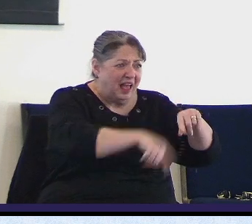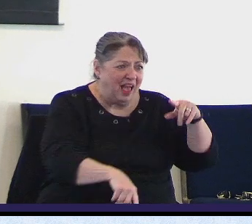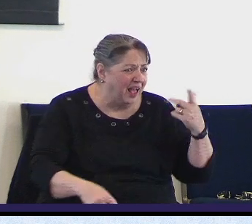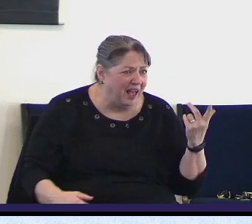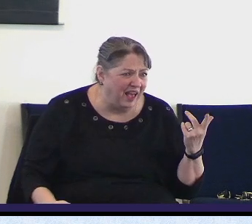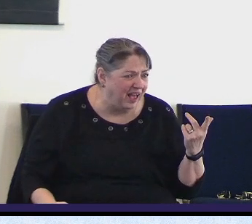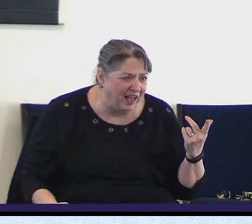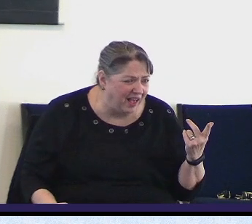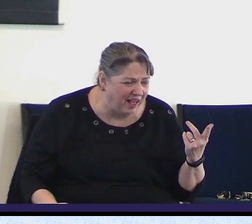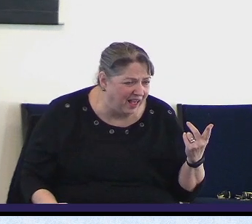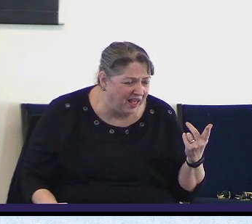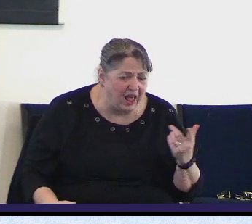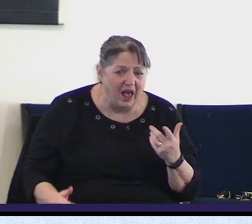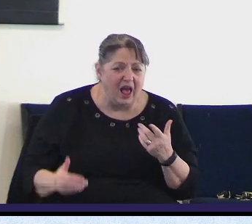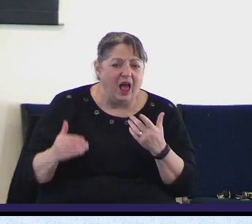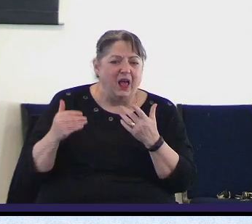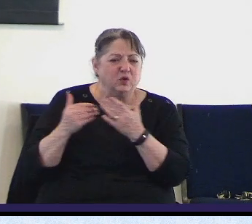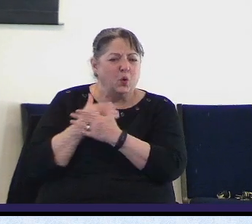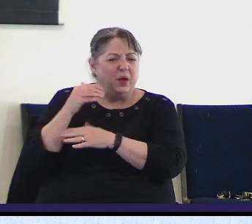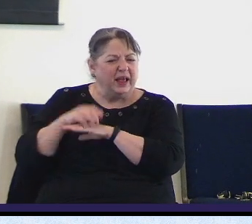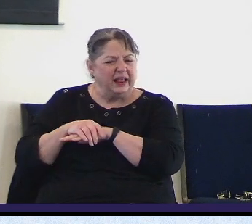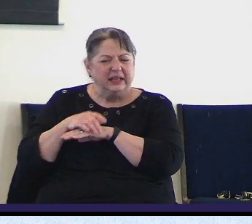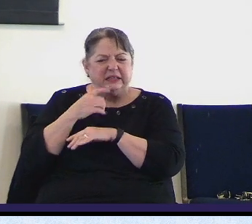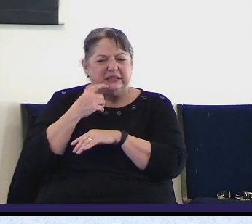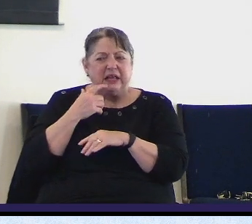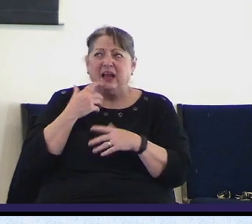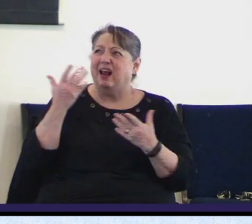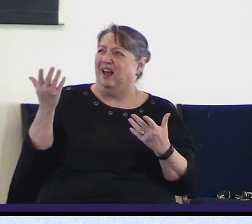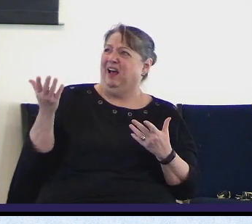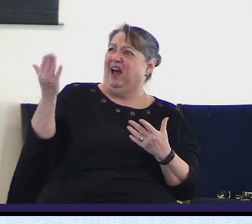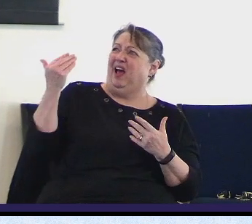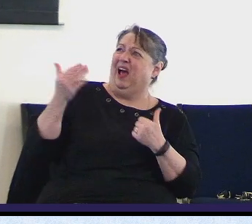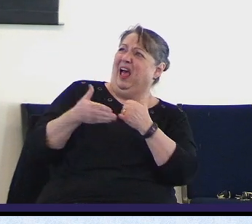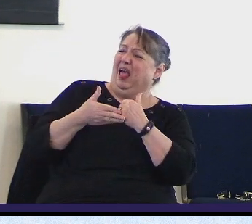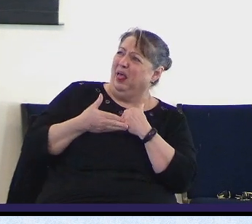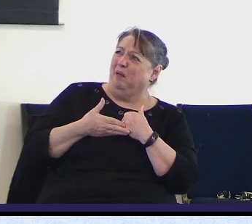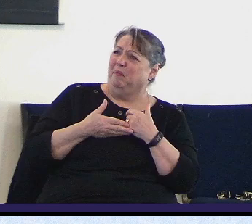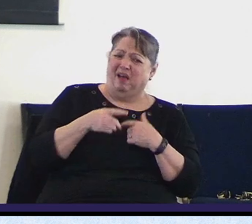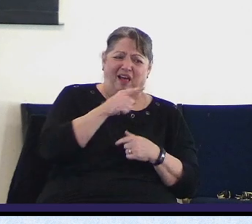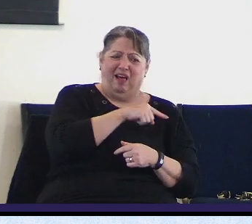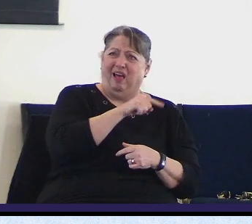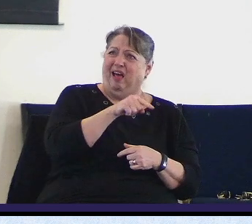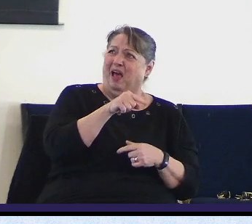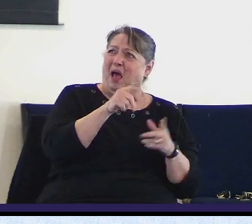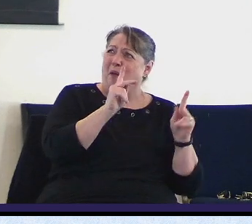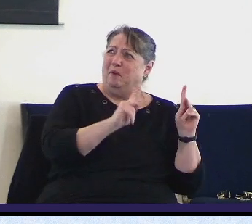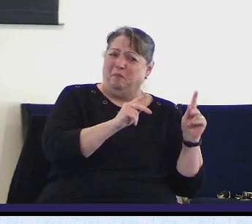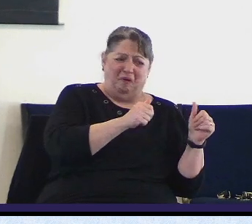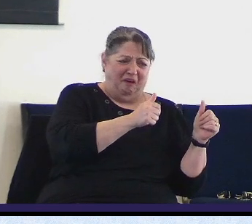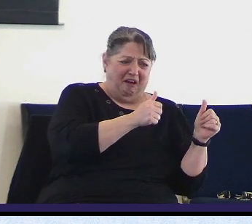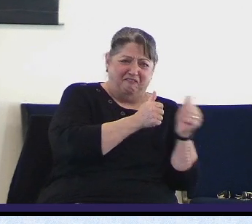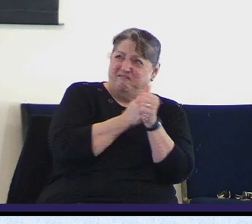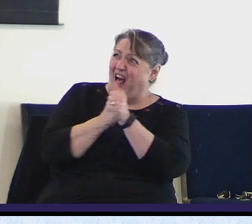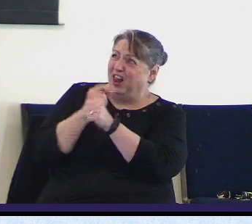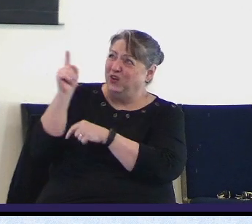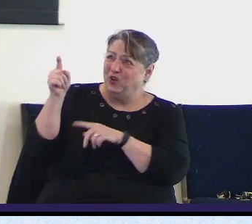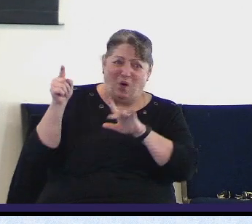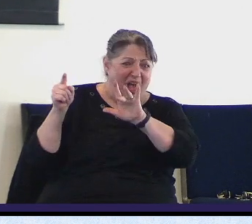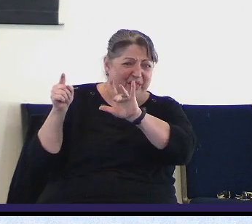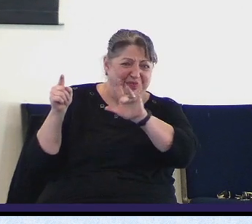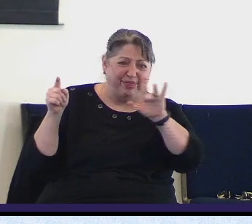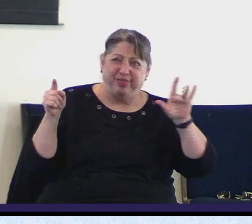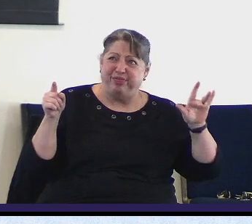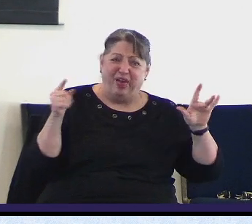Translation says, Deliver, Lord, for godly, the godly have disappeared. People of integrity have